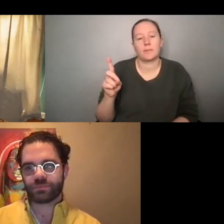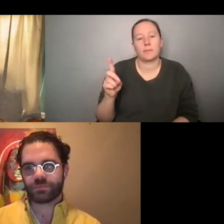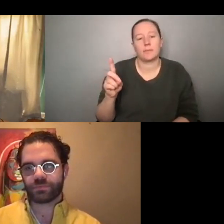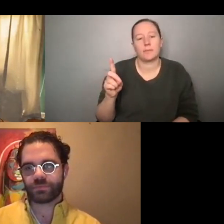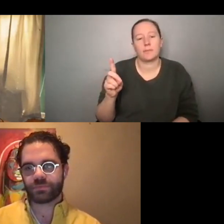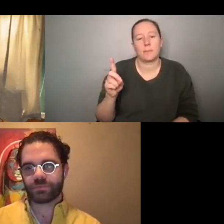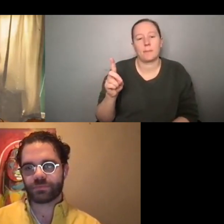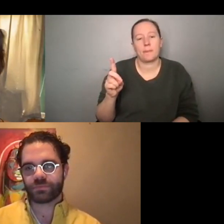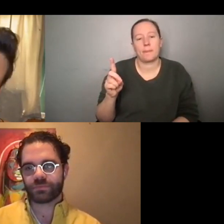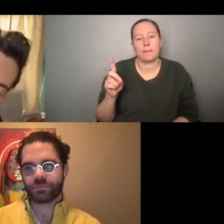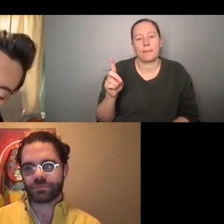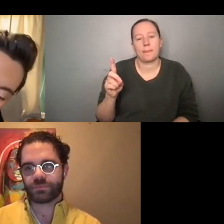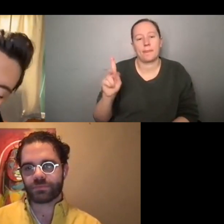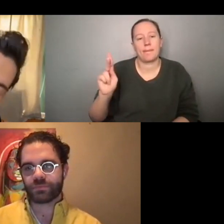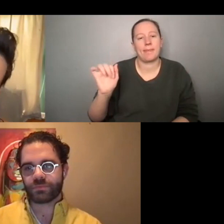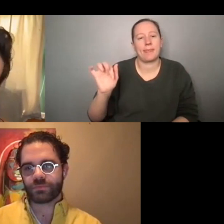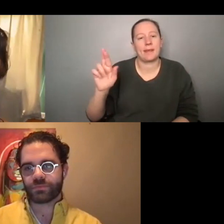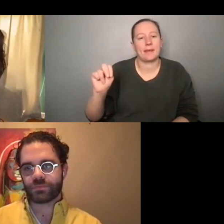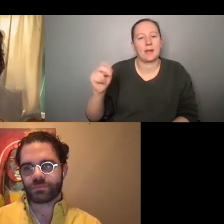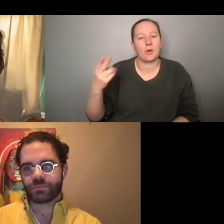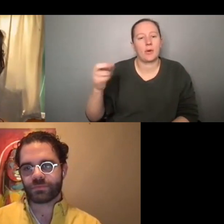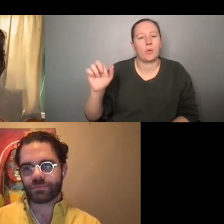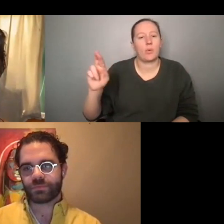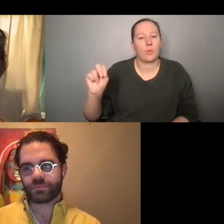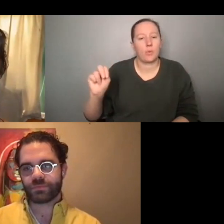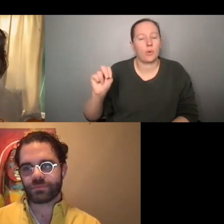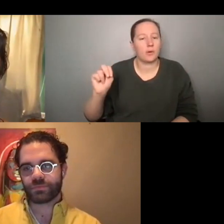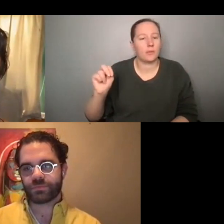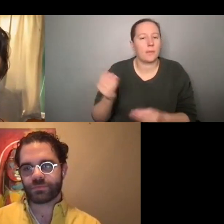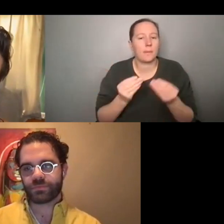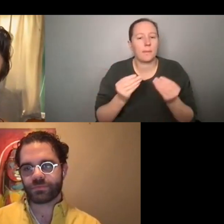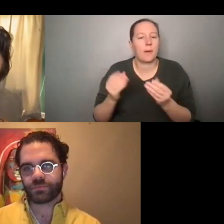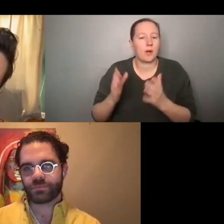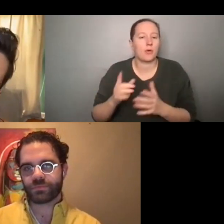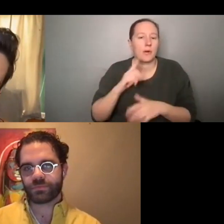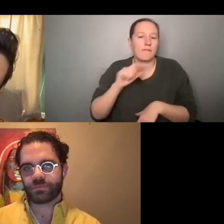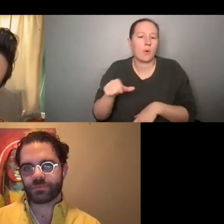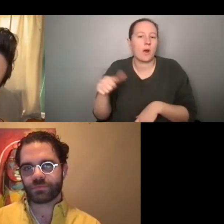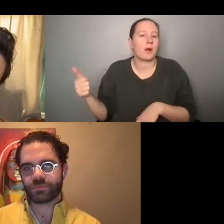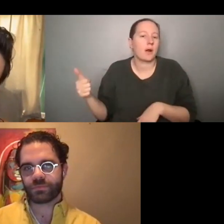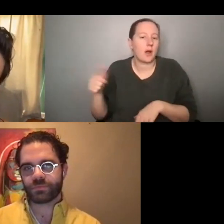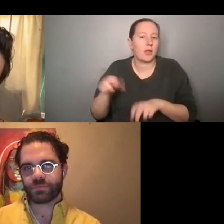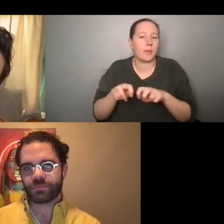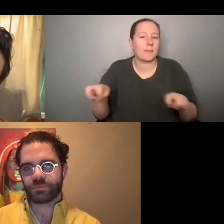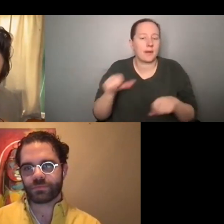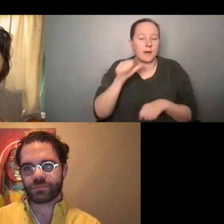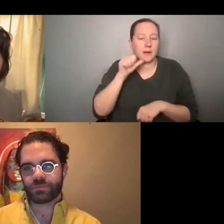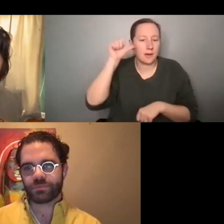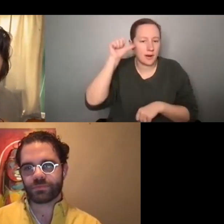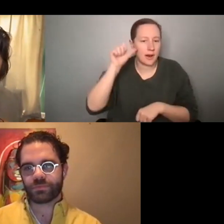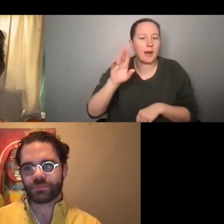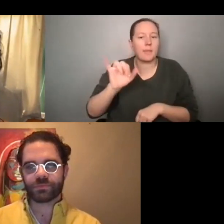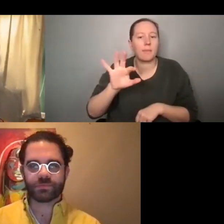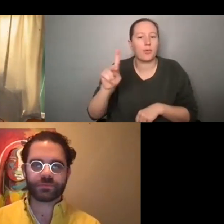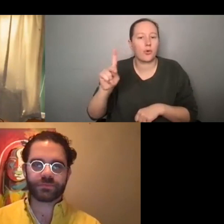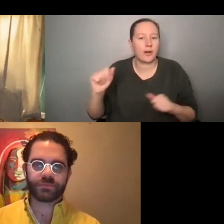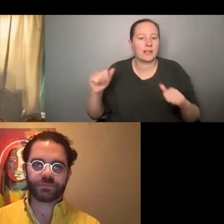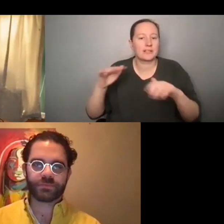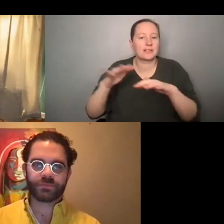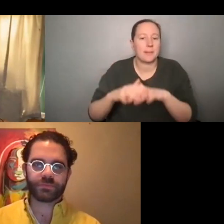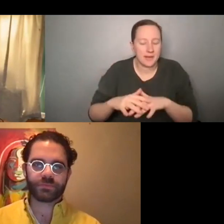um, Karen Horn, who was a moderator in another panel yesterday at brick summit. And